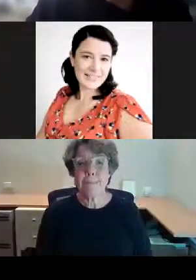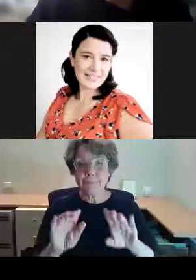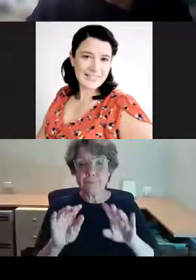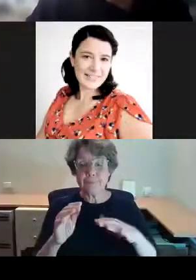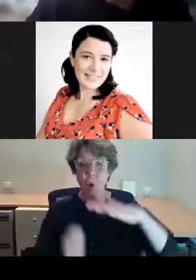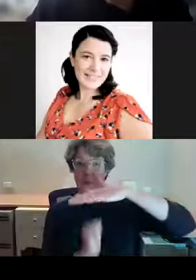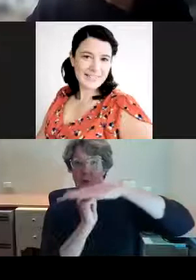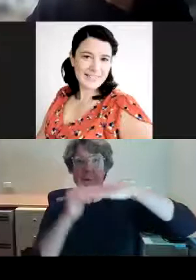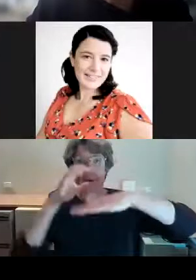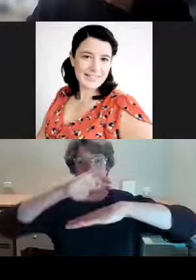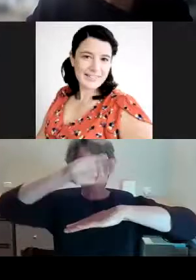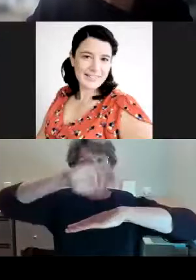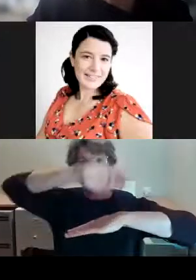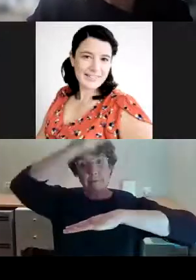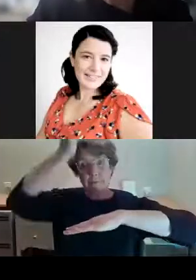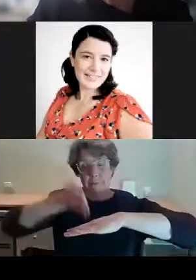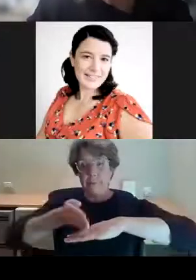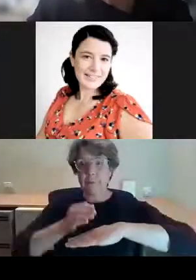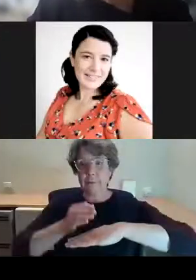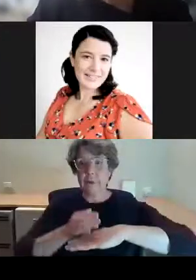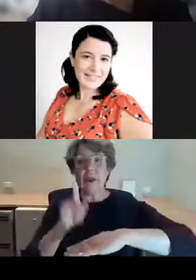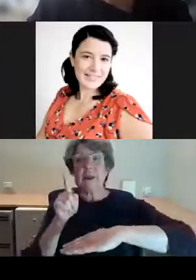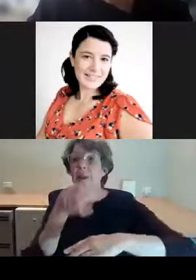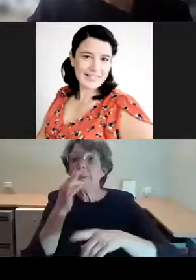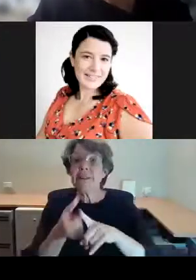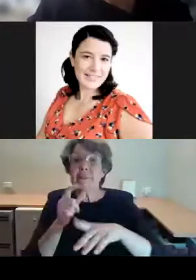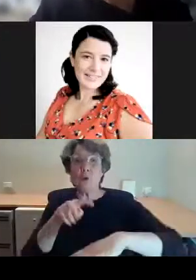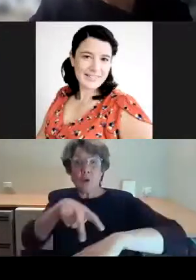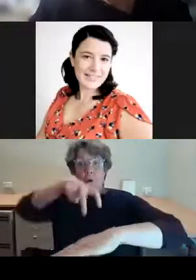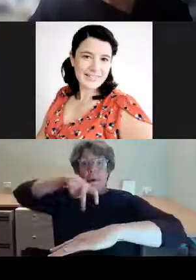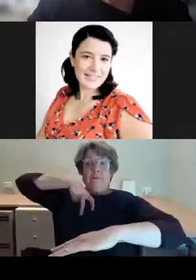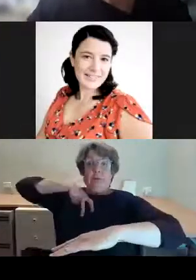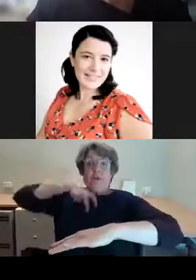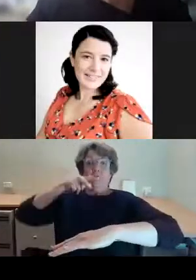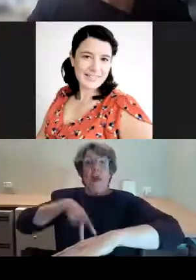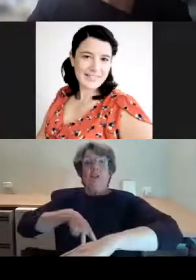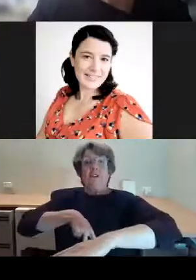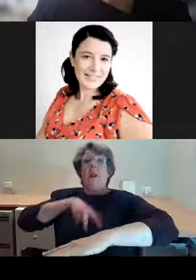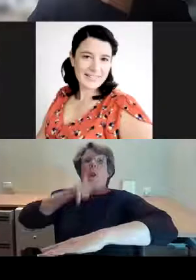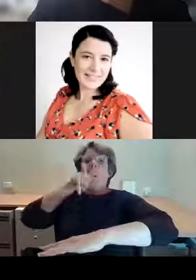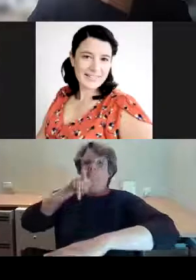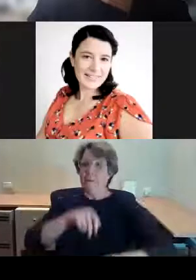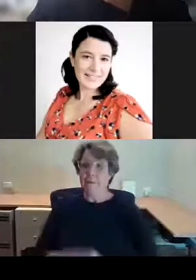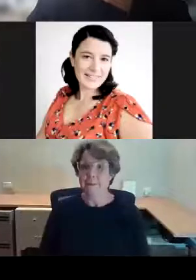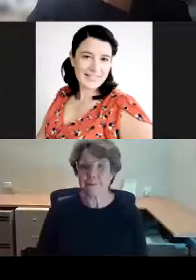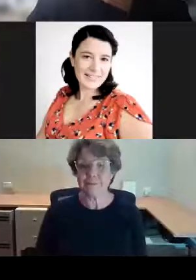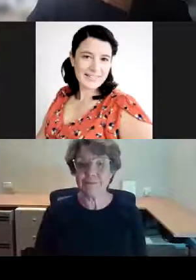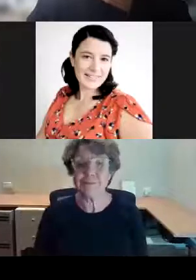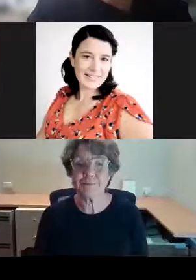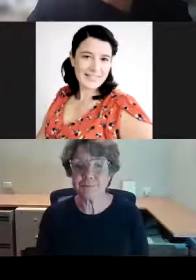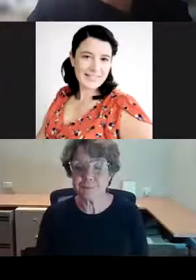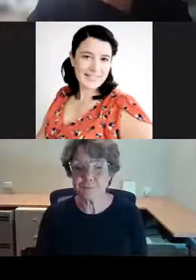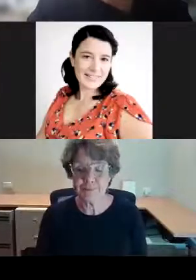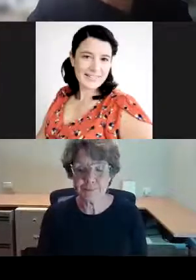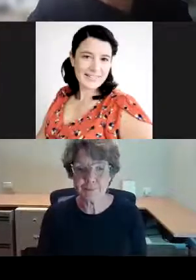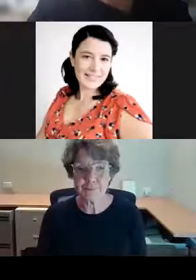It's sometimes a little hard to get far enough back from the building to fully appreciate the extent of this roof scape. But it's full